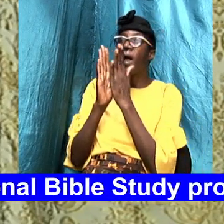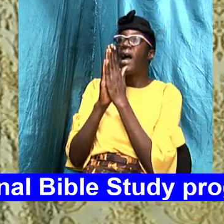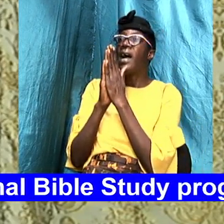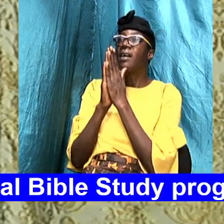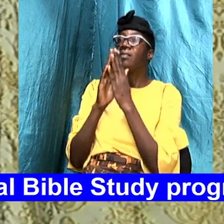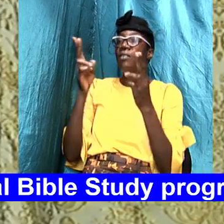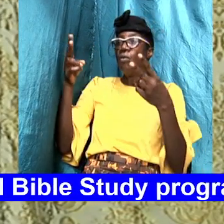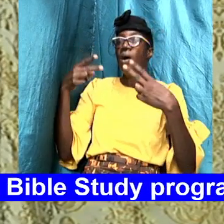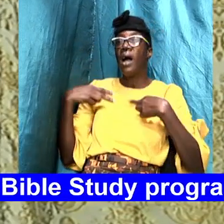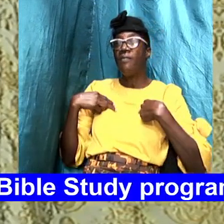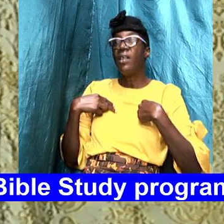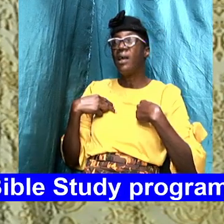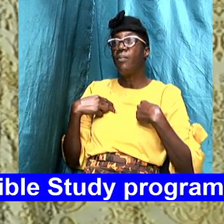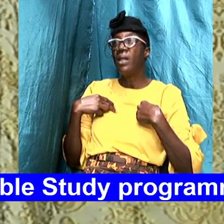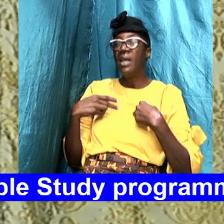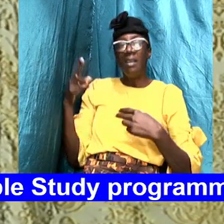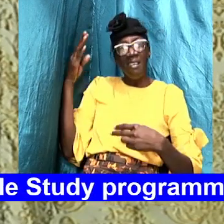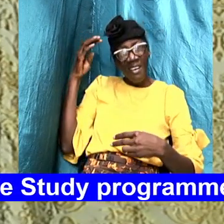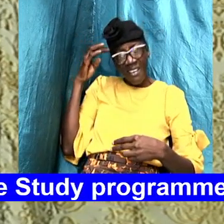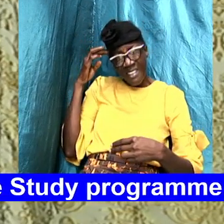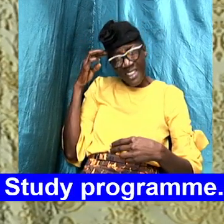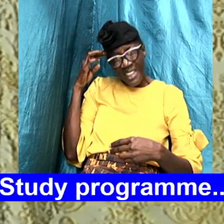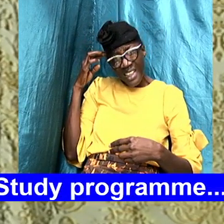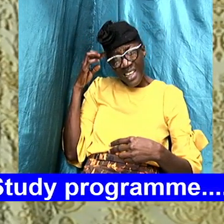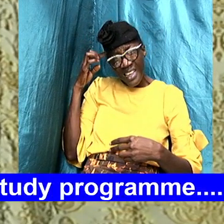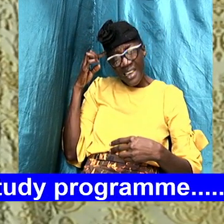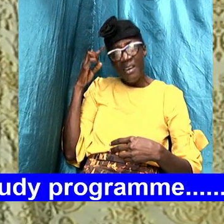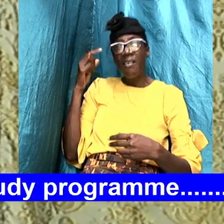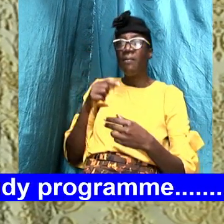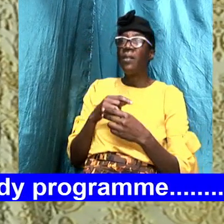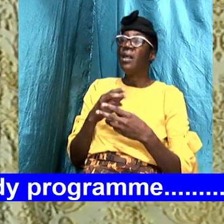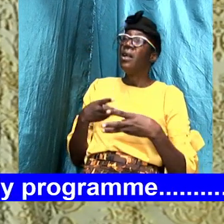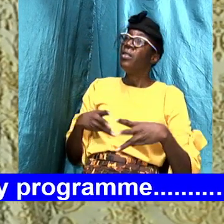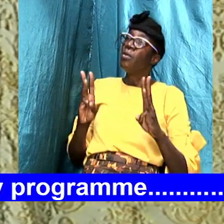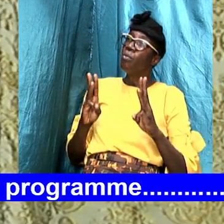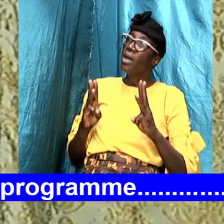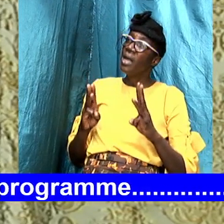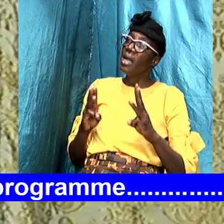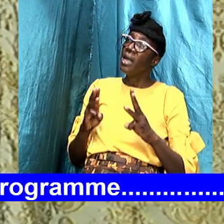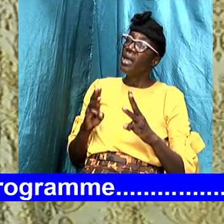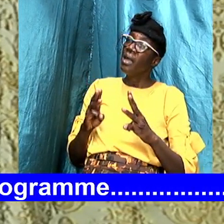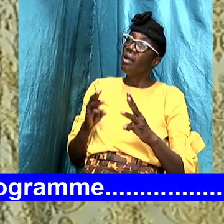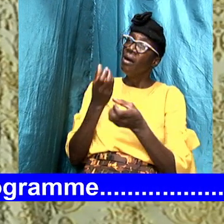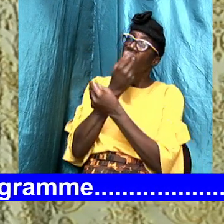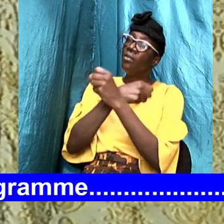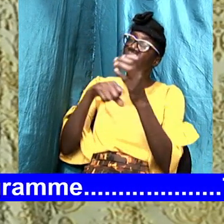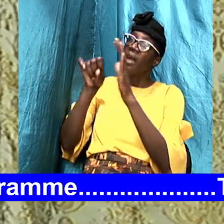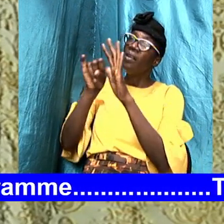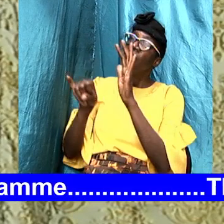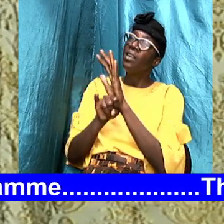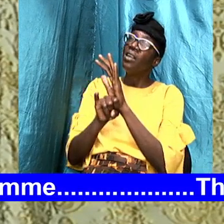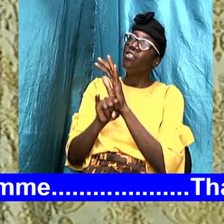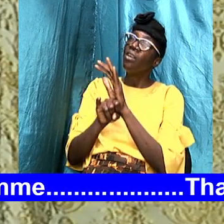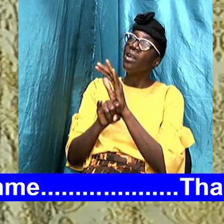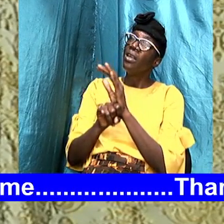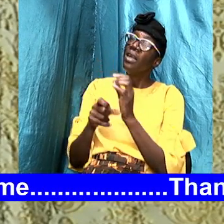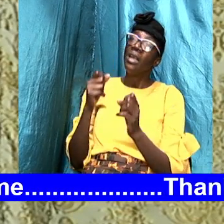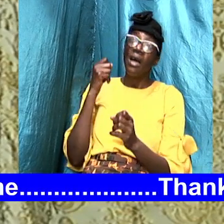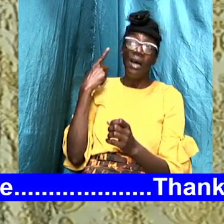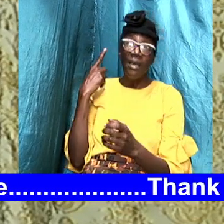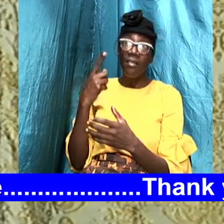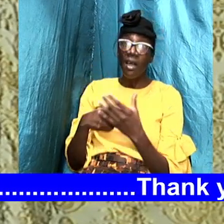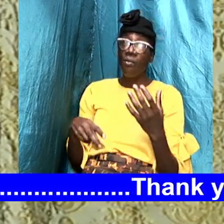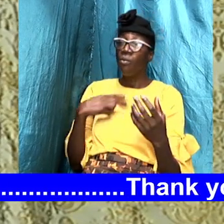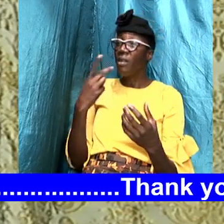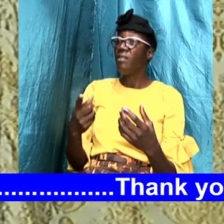have them to consider mighty God the way the path of salvation and that they will understand that what we